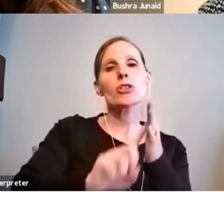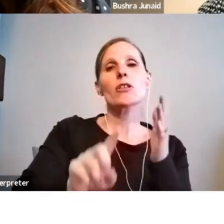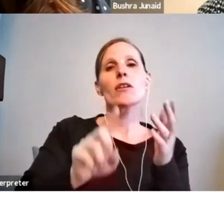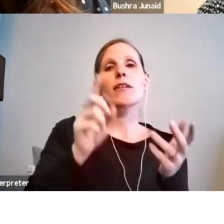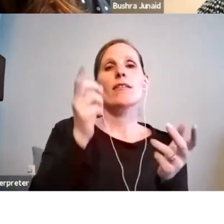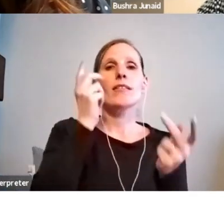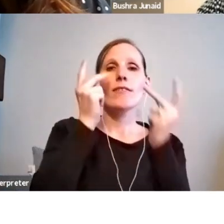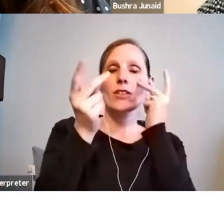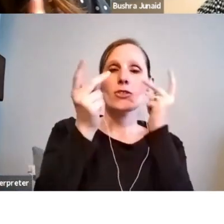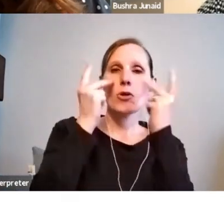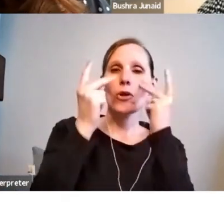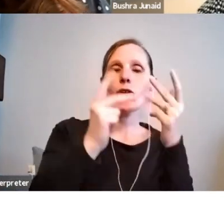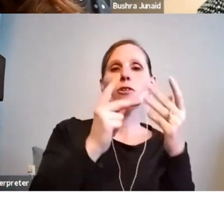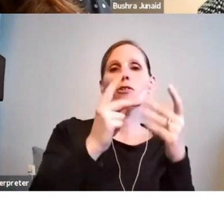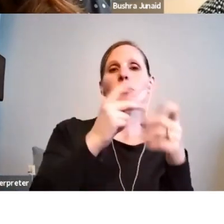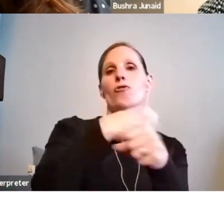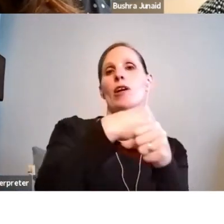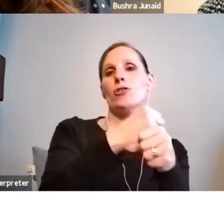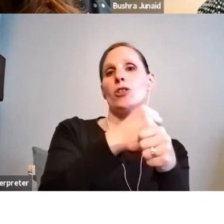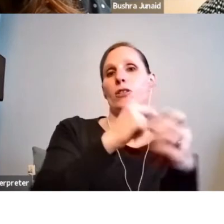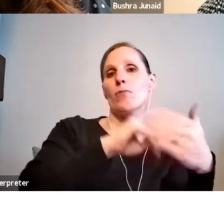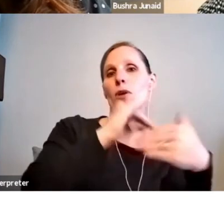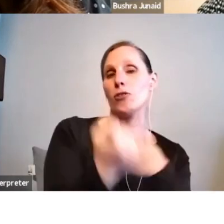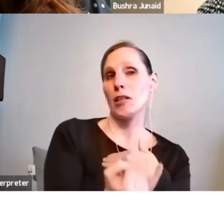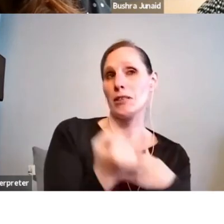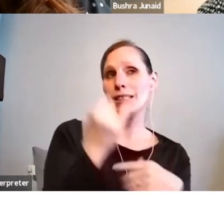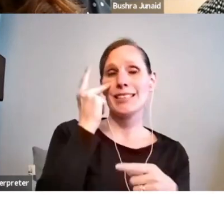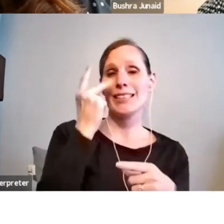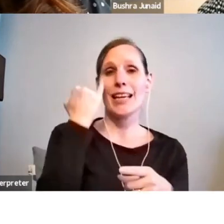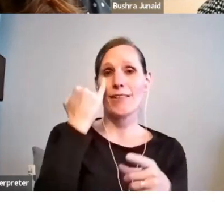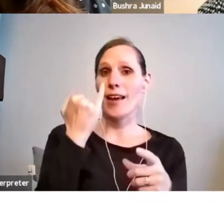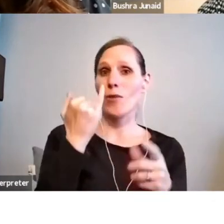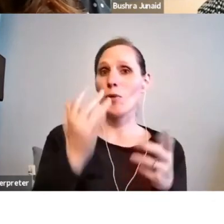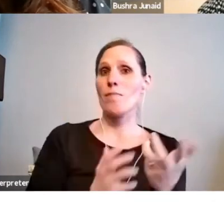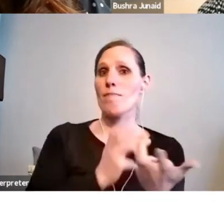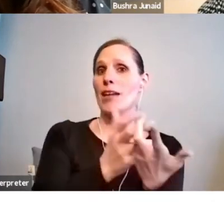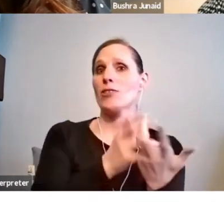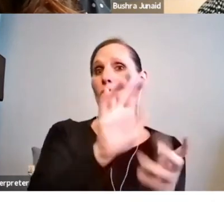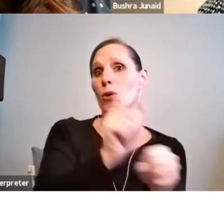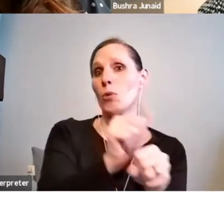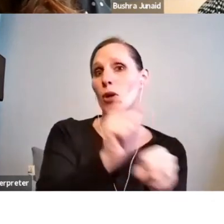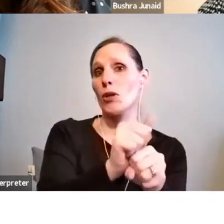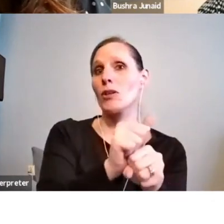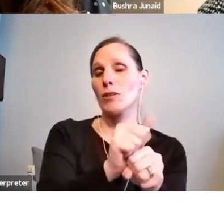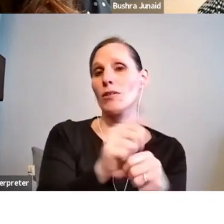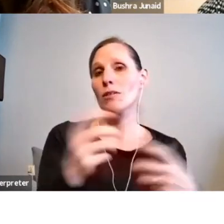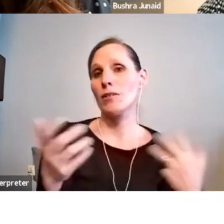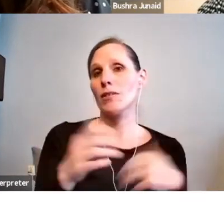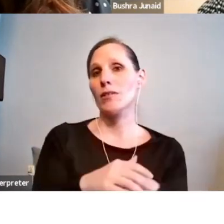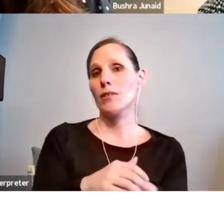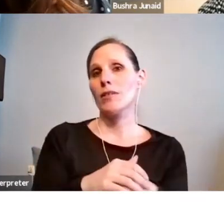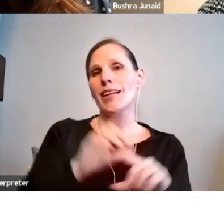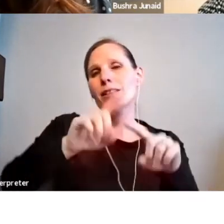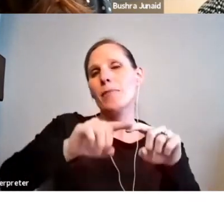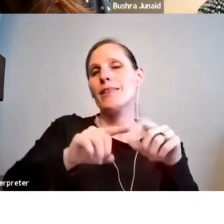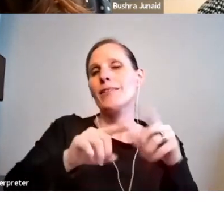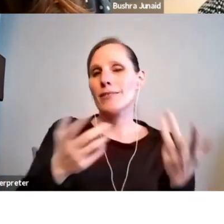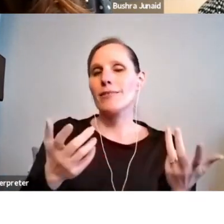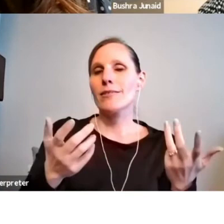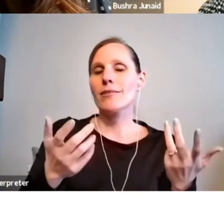potentially in terms of eligibility, the key support that you need for your particular activity.